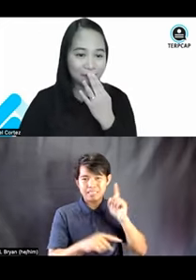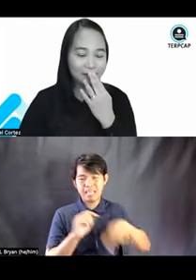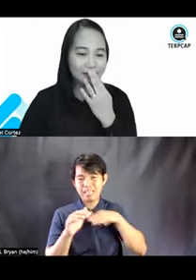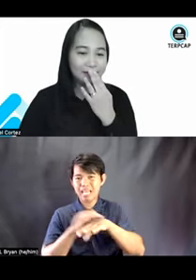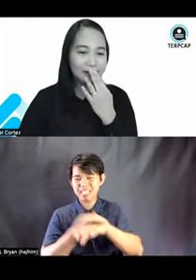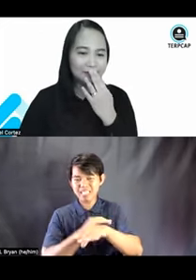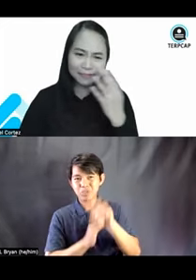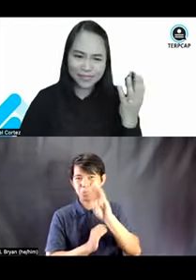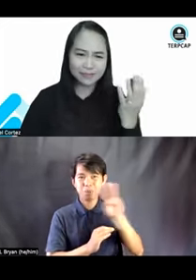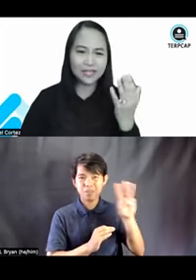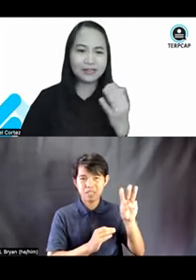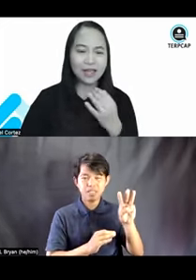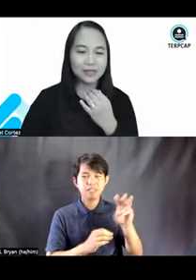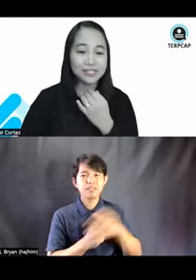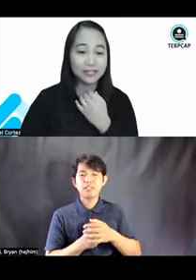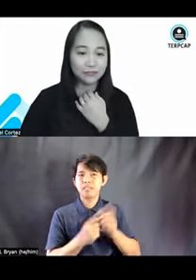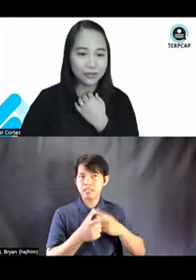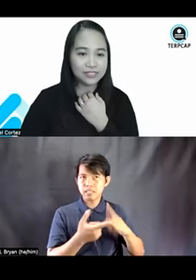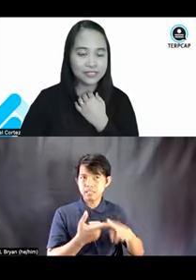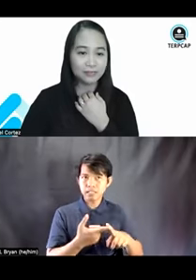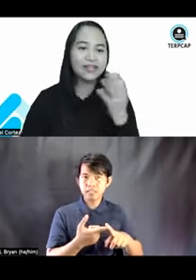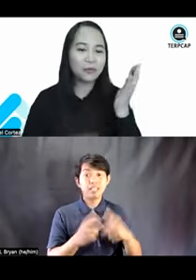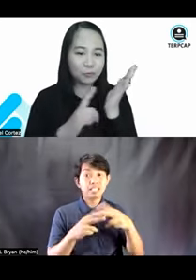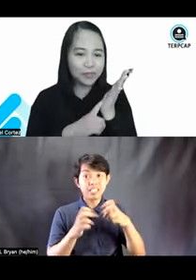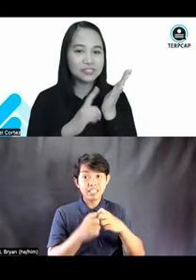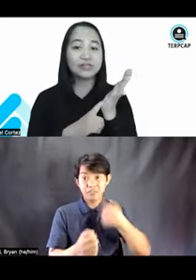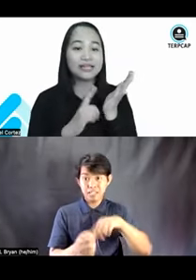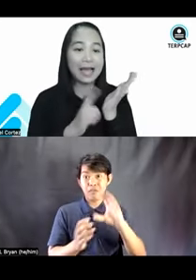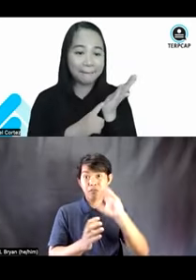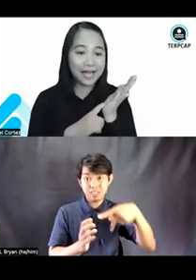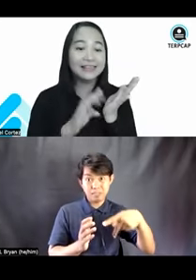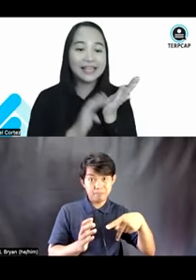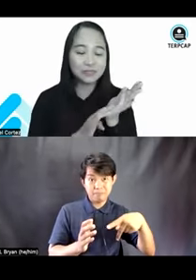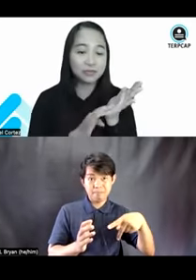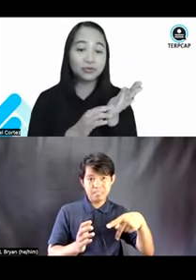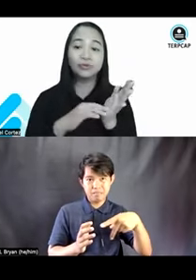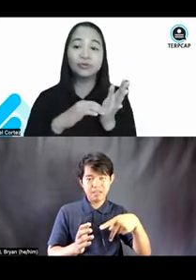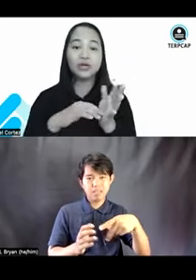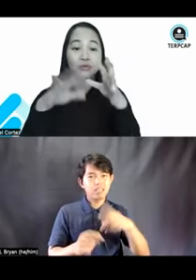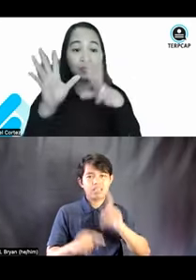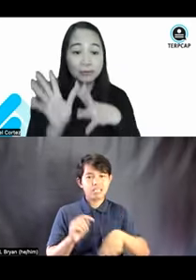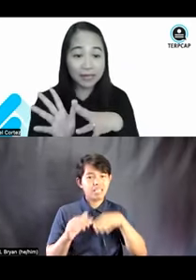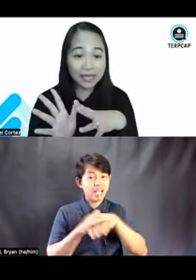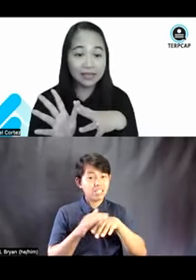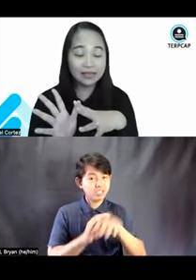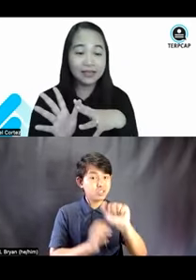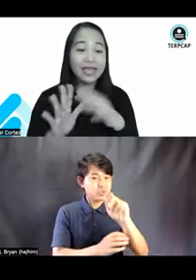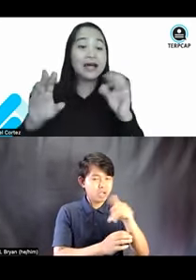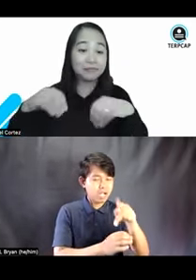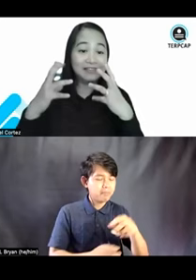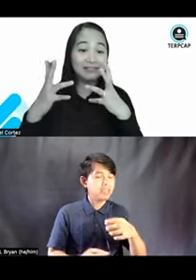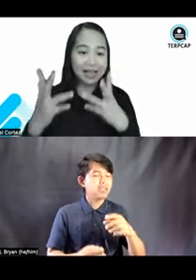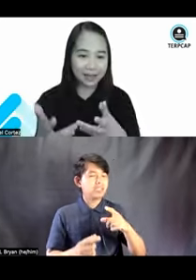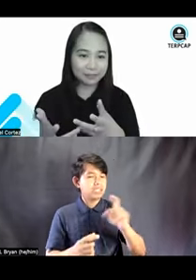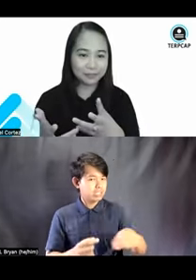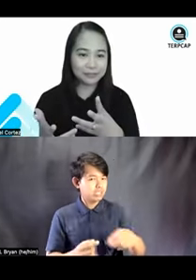prompt. Sometimes even in our cell phones, like we cannot open a certain app unless we go to Google Play and